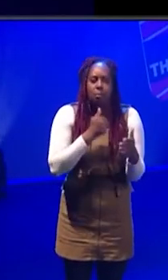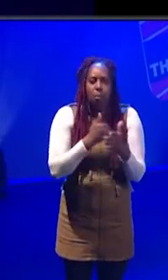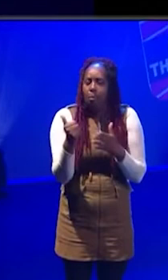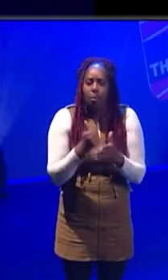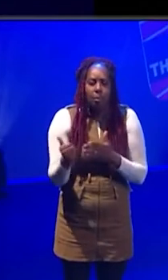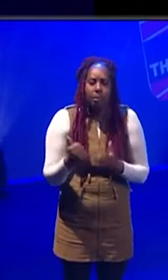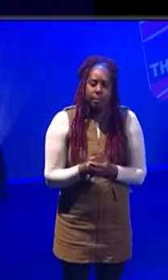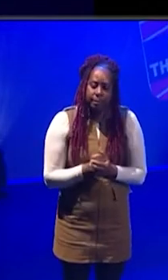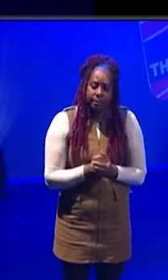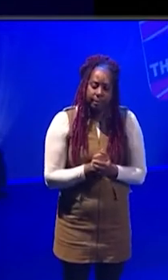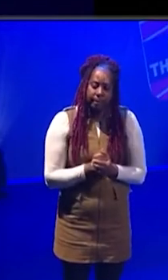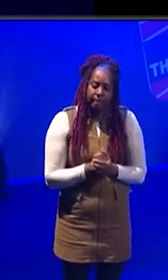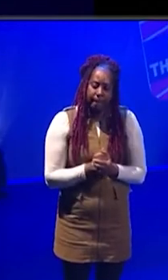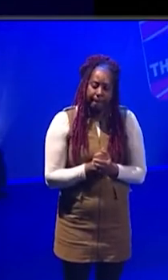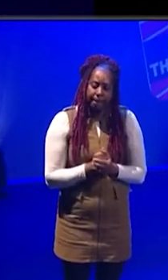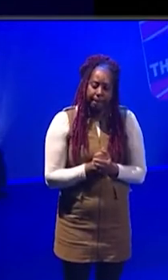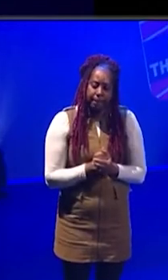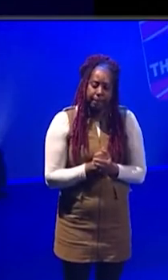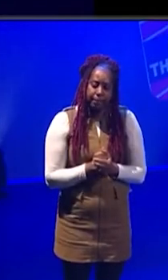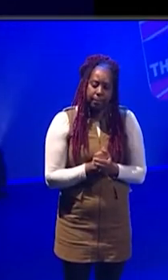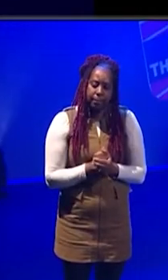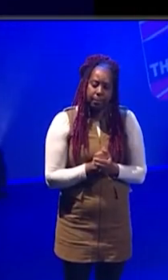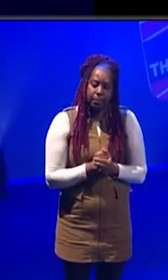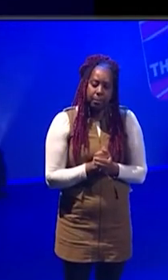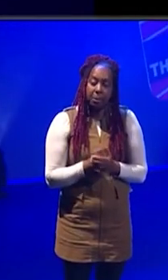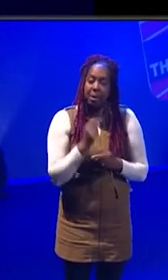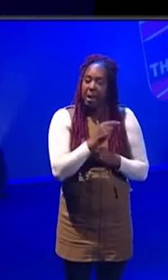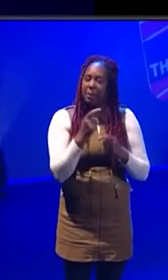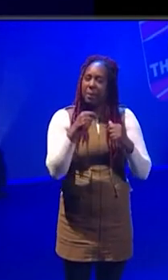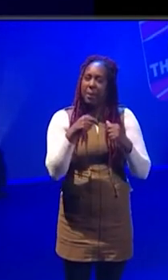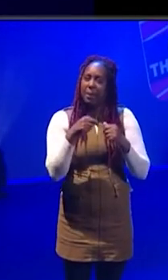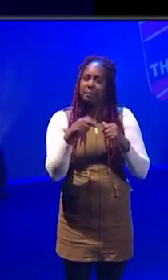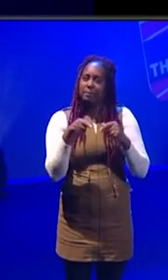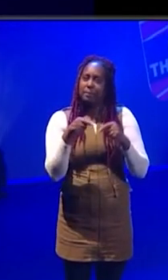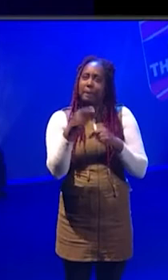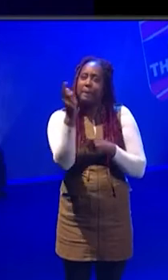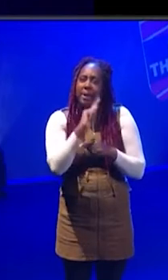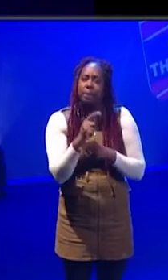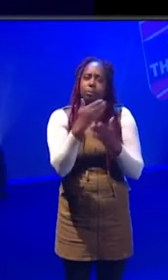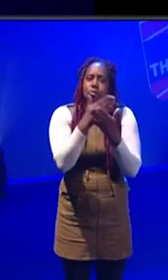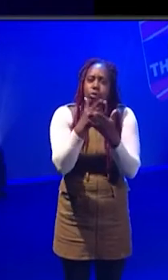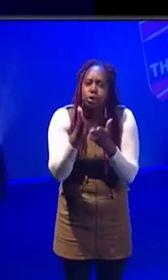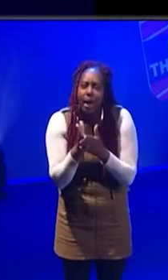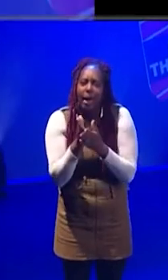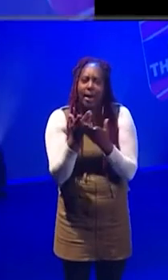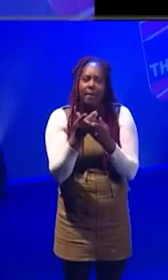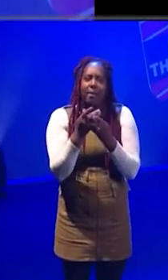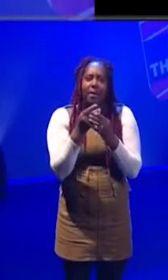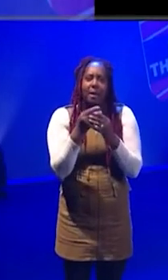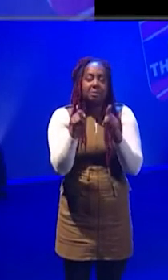for me, this industry about people in a shared space sharing a sharing a performance